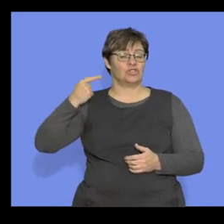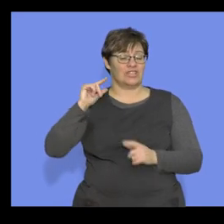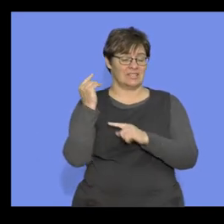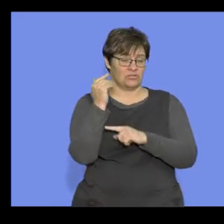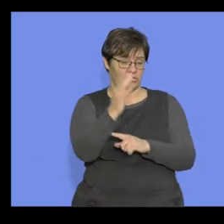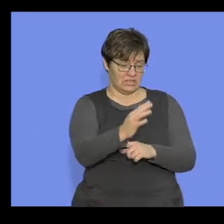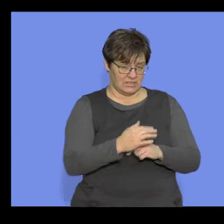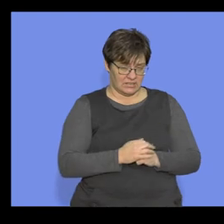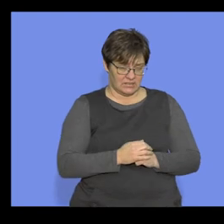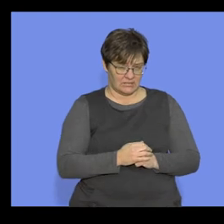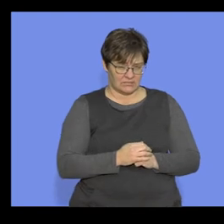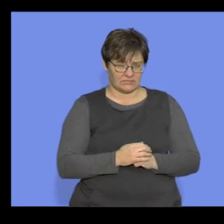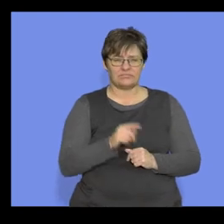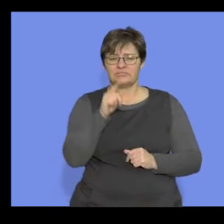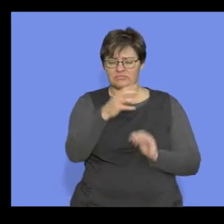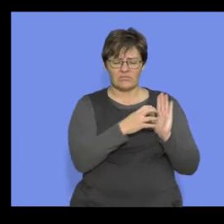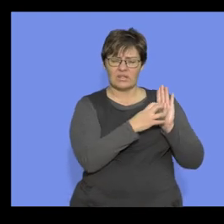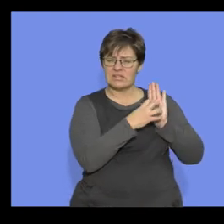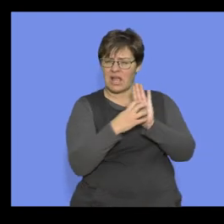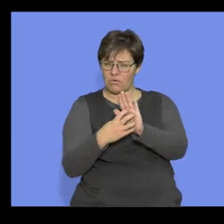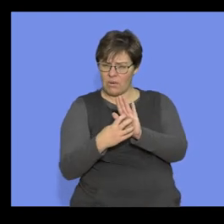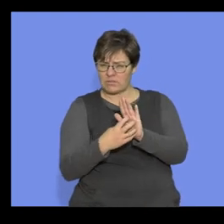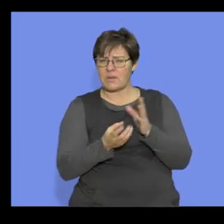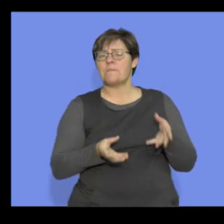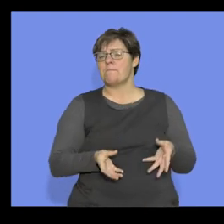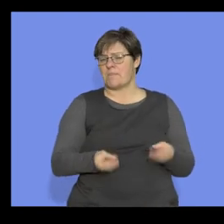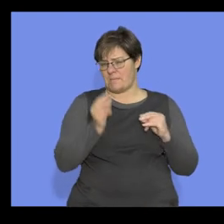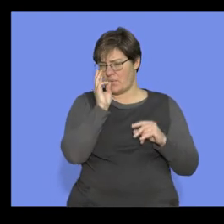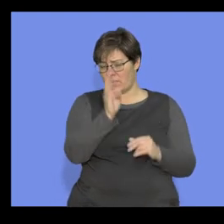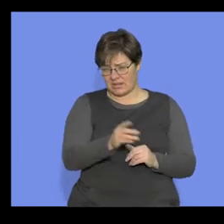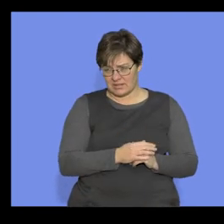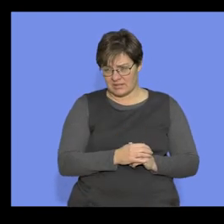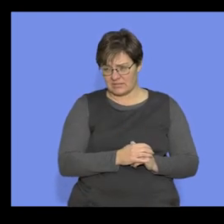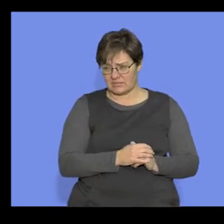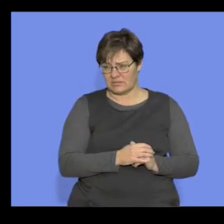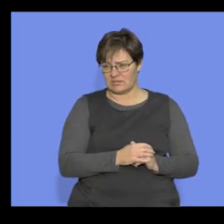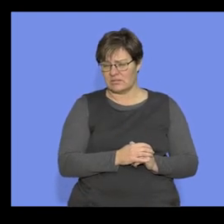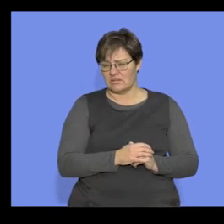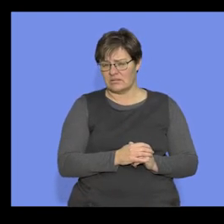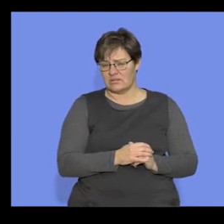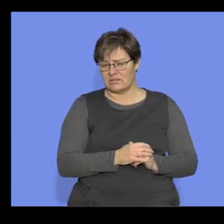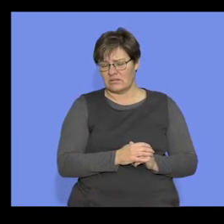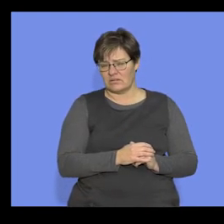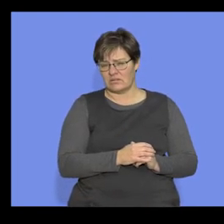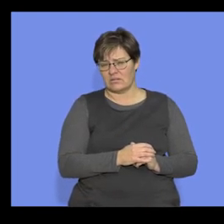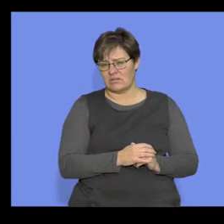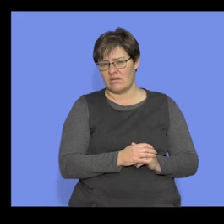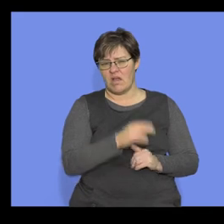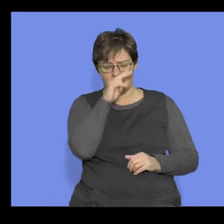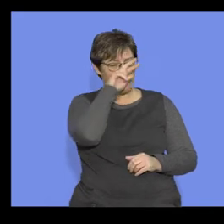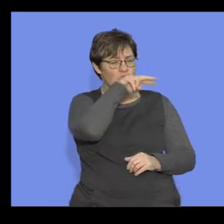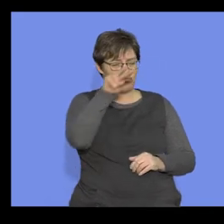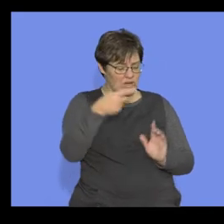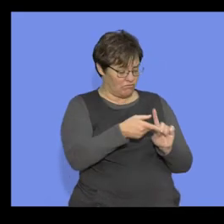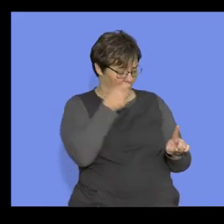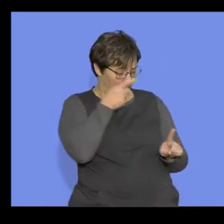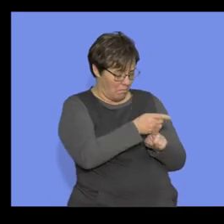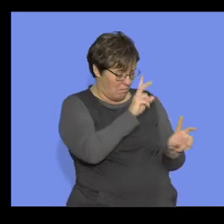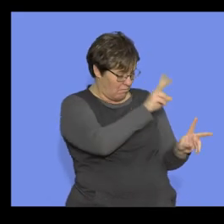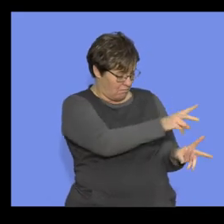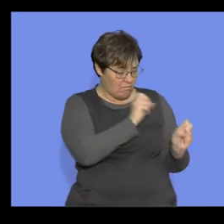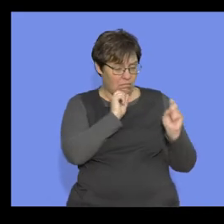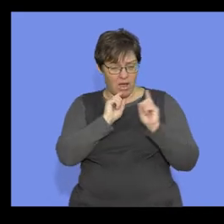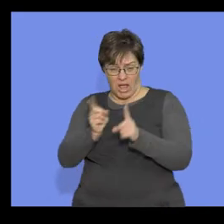So guys, very often, these are the kind of diagrams that you are going to get, right, can you read